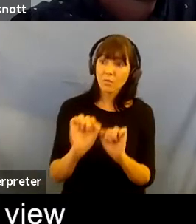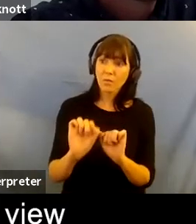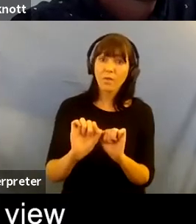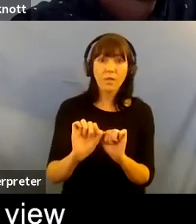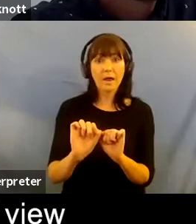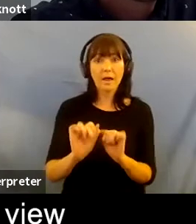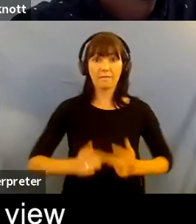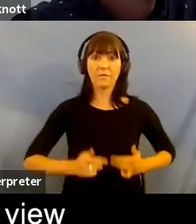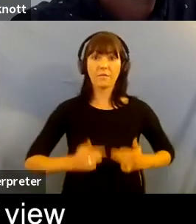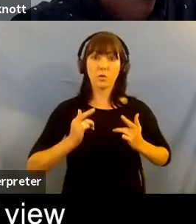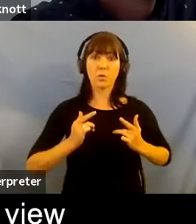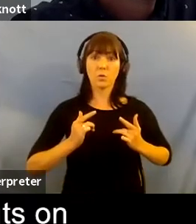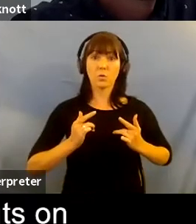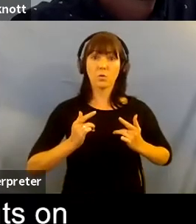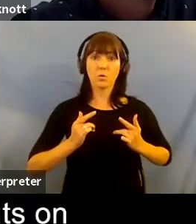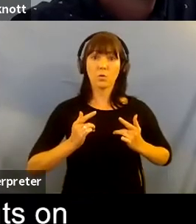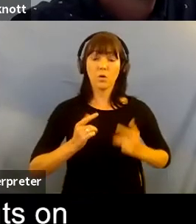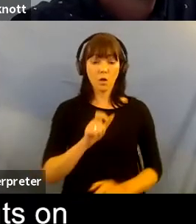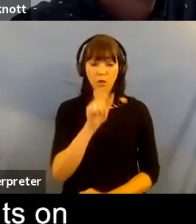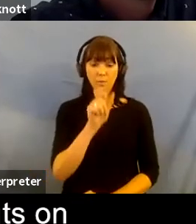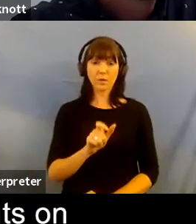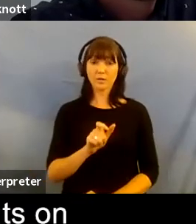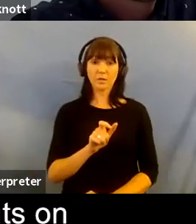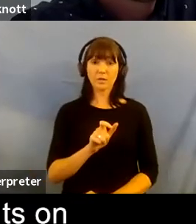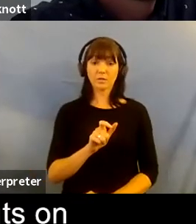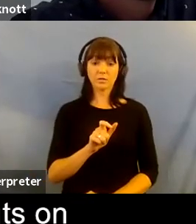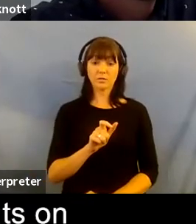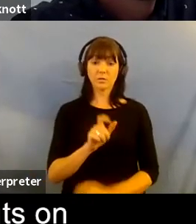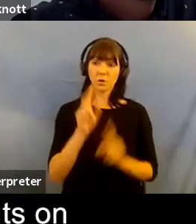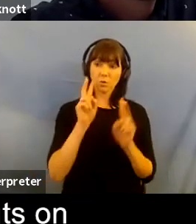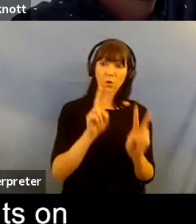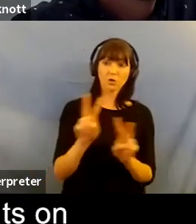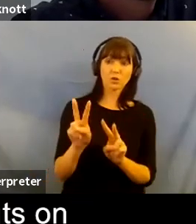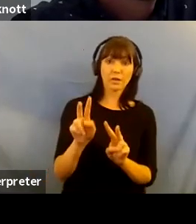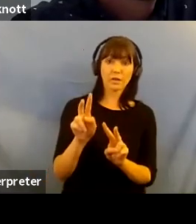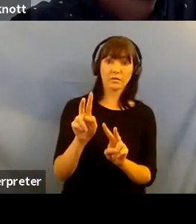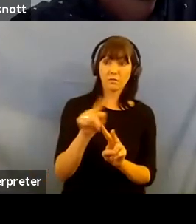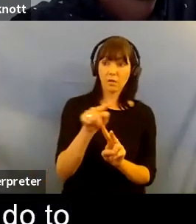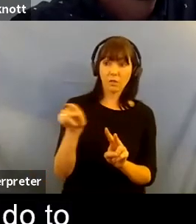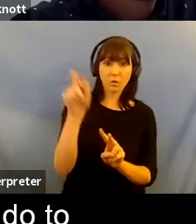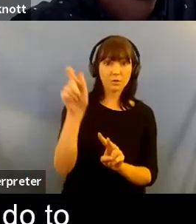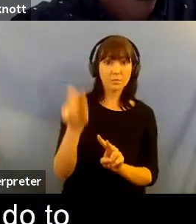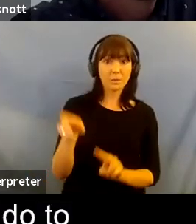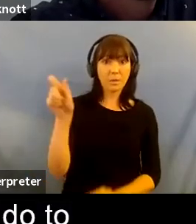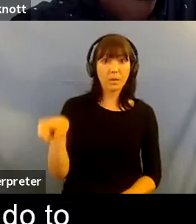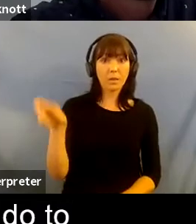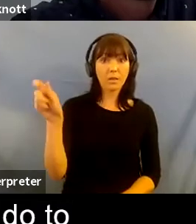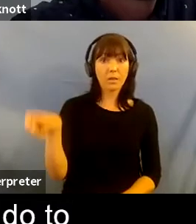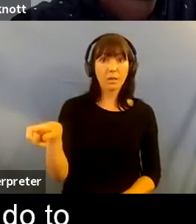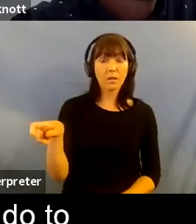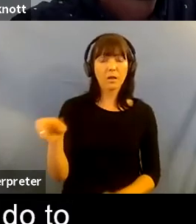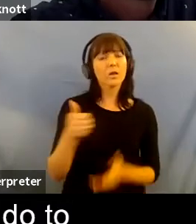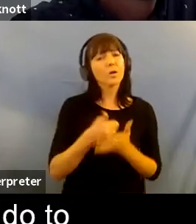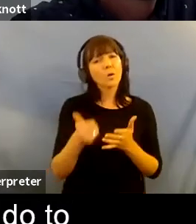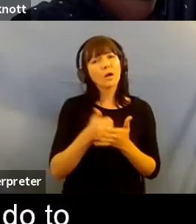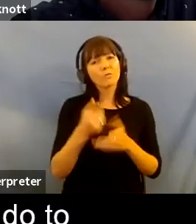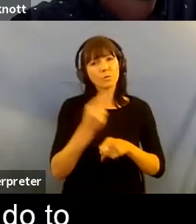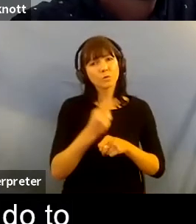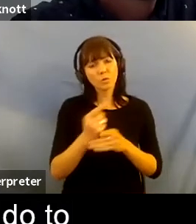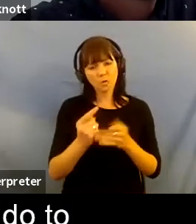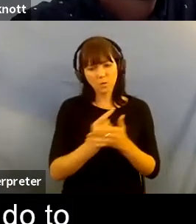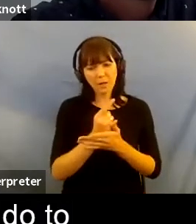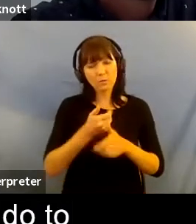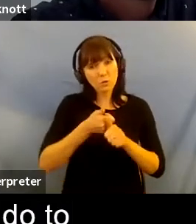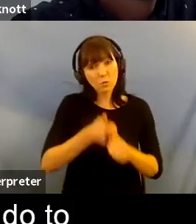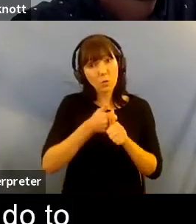isn't sick and to think about what pressures that puts on them because we often talk about supporting a suicidal person but what does it do to their families